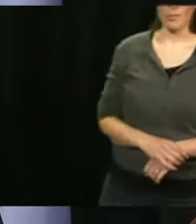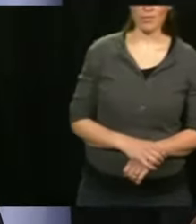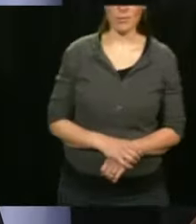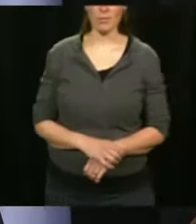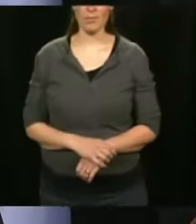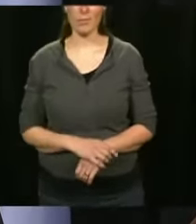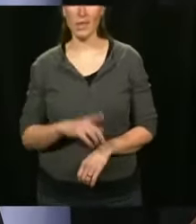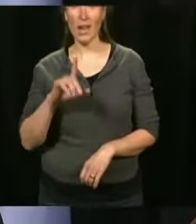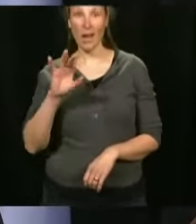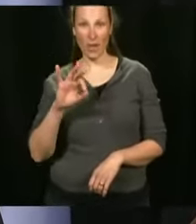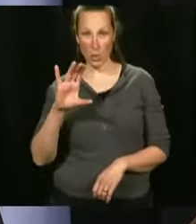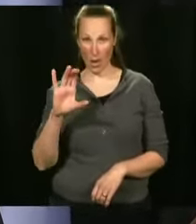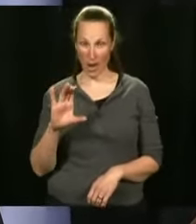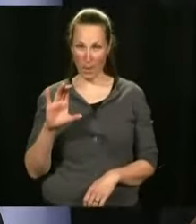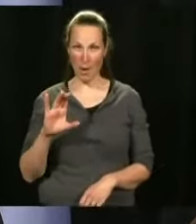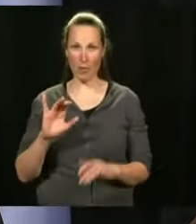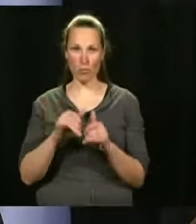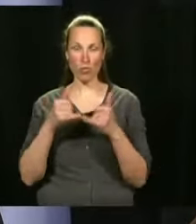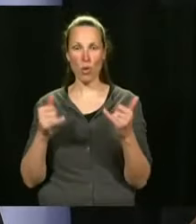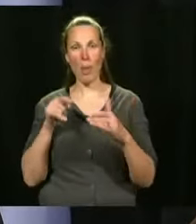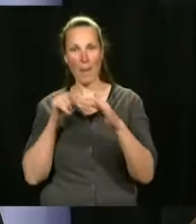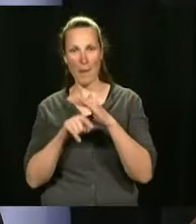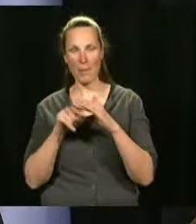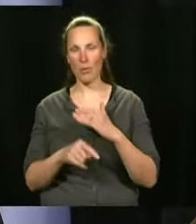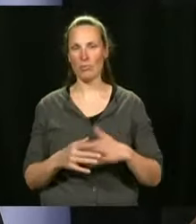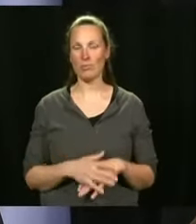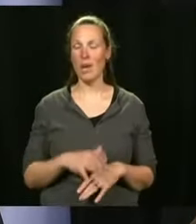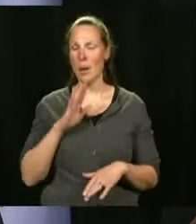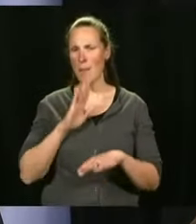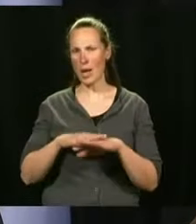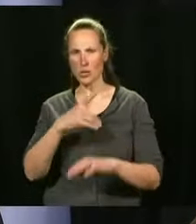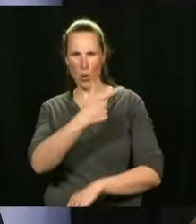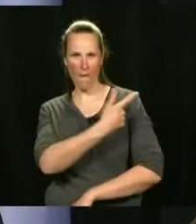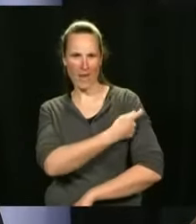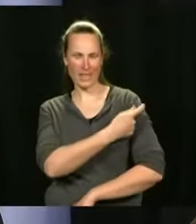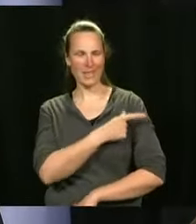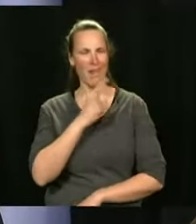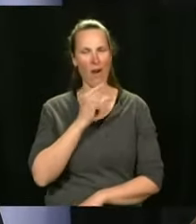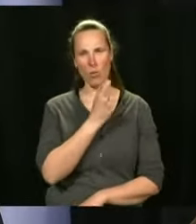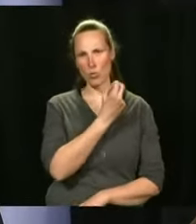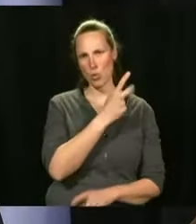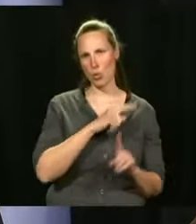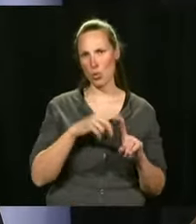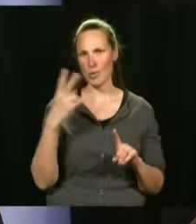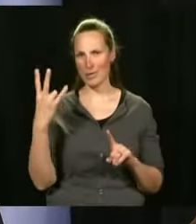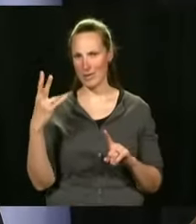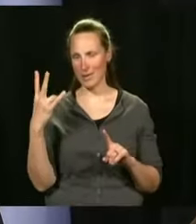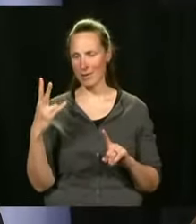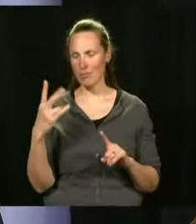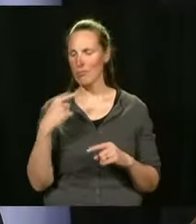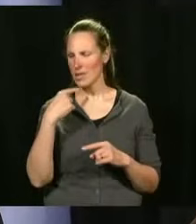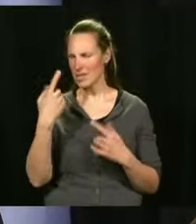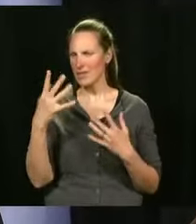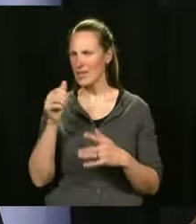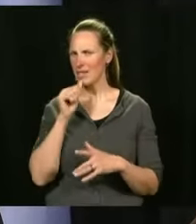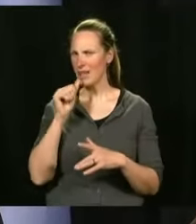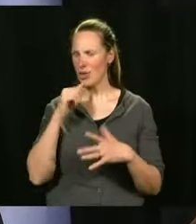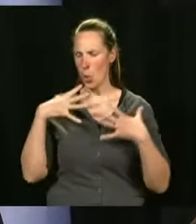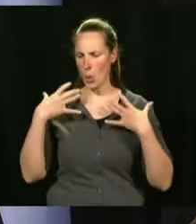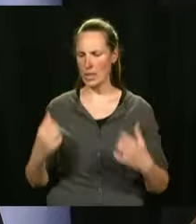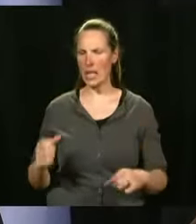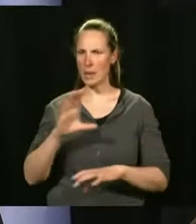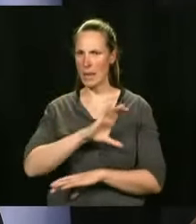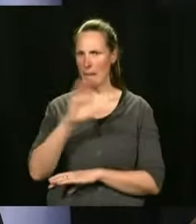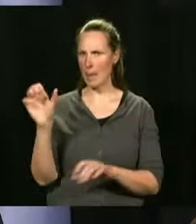To come back to vaccination for the 12 to 17-year-olds, you mentioned earlier that Health Canada has only approved